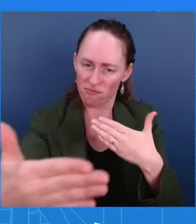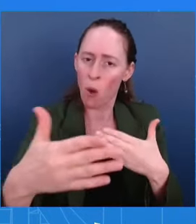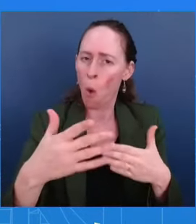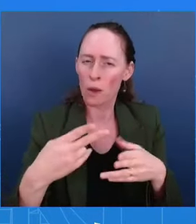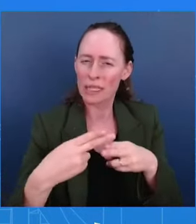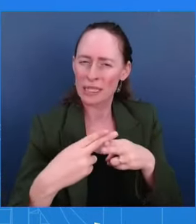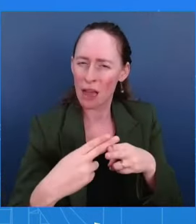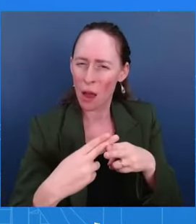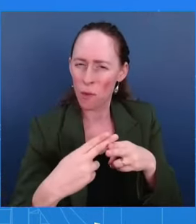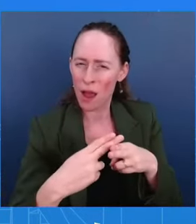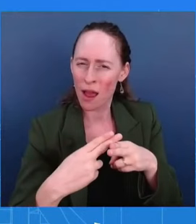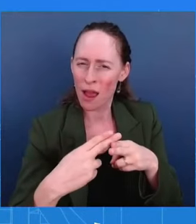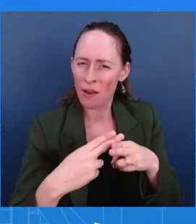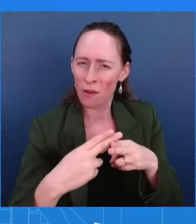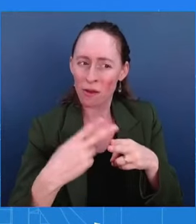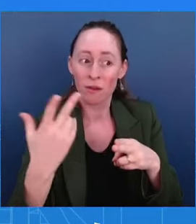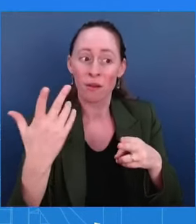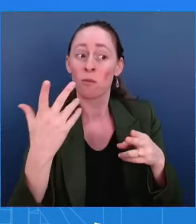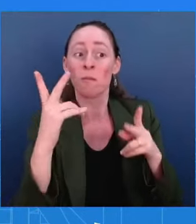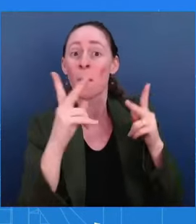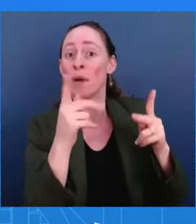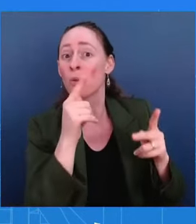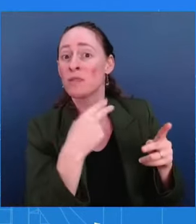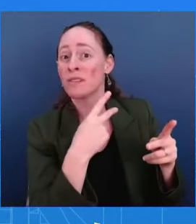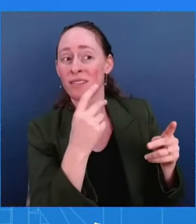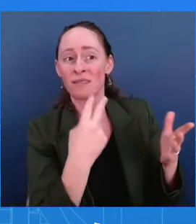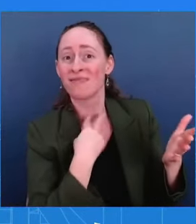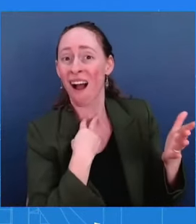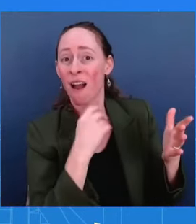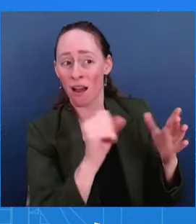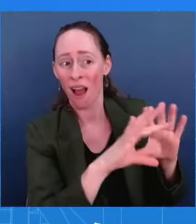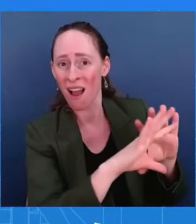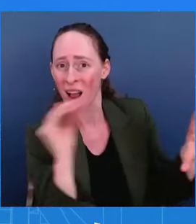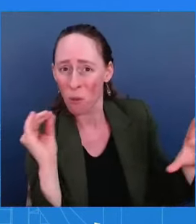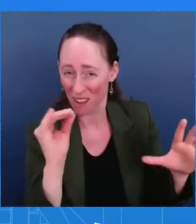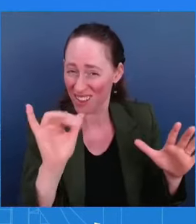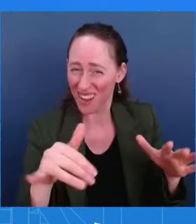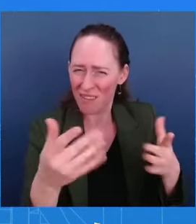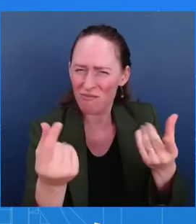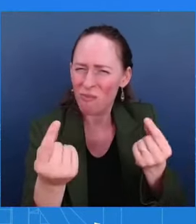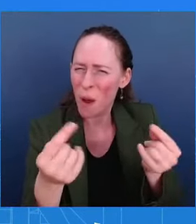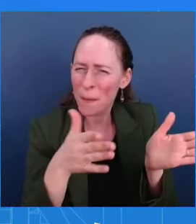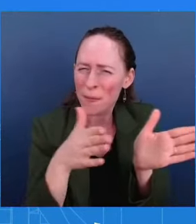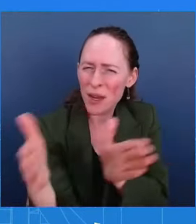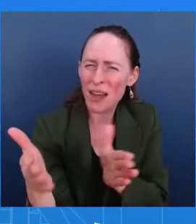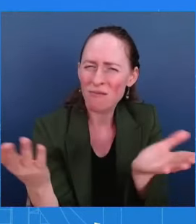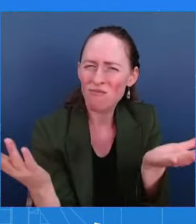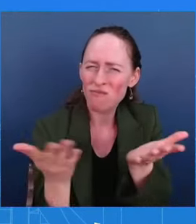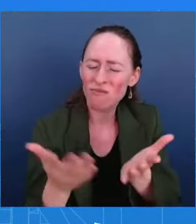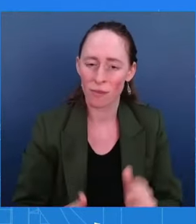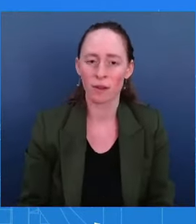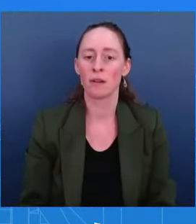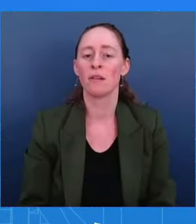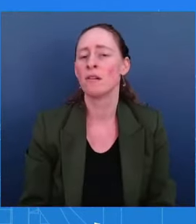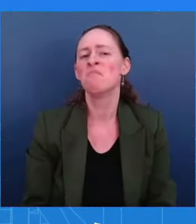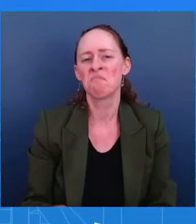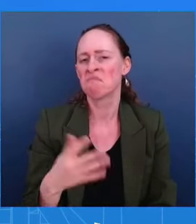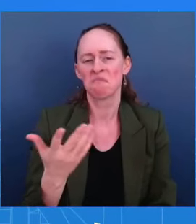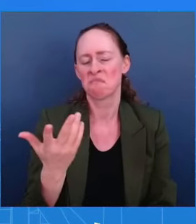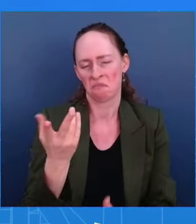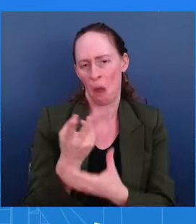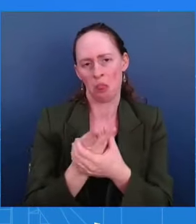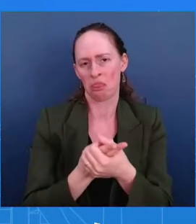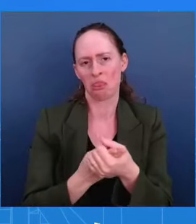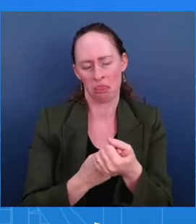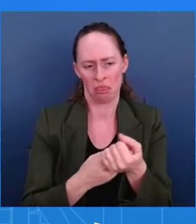I mean, the ceasefire that we're really trying to drive out right now is getting to phase one, which gets you six weeks of no fighting. Six weeks of no